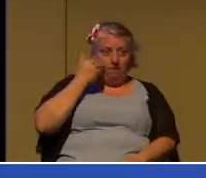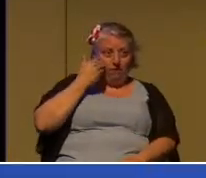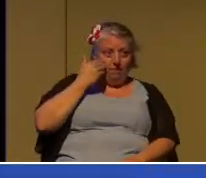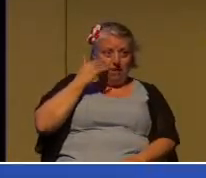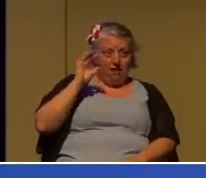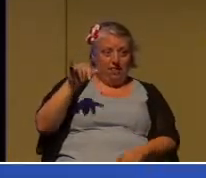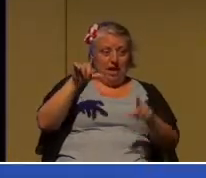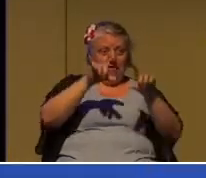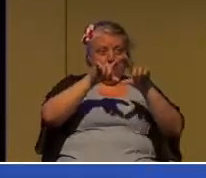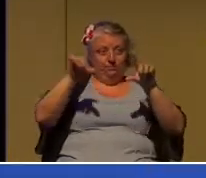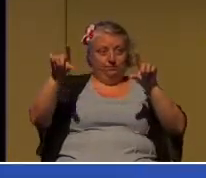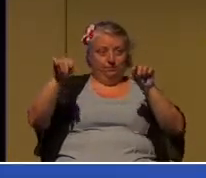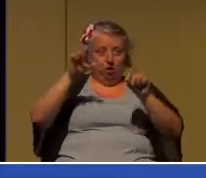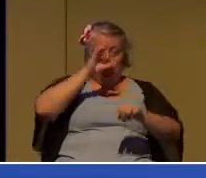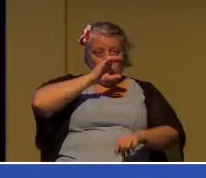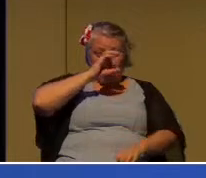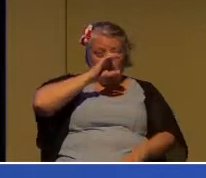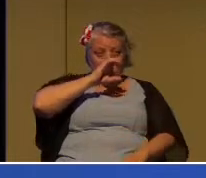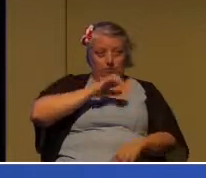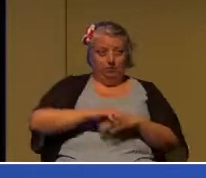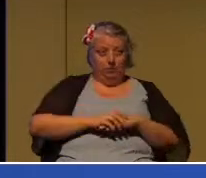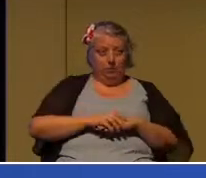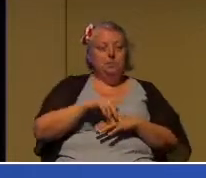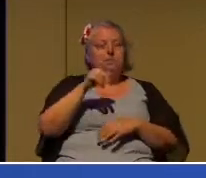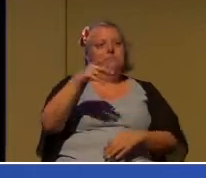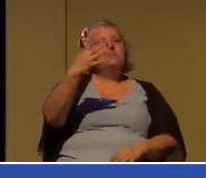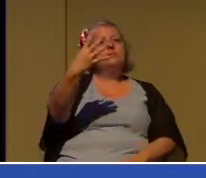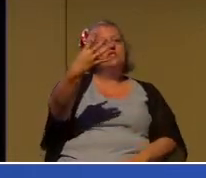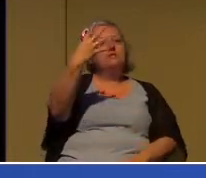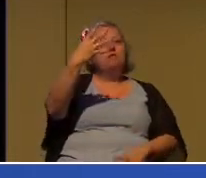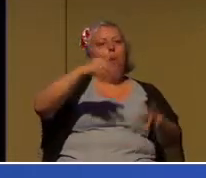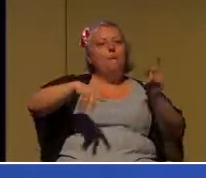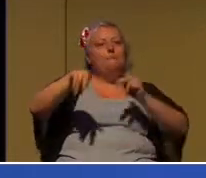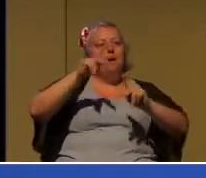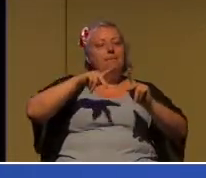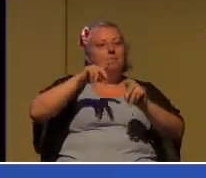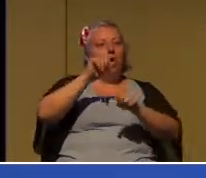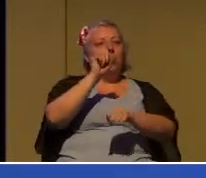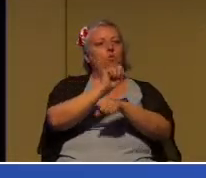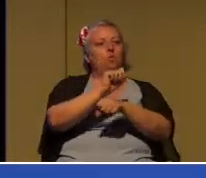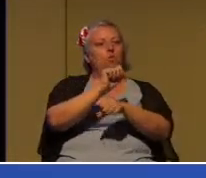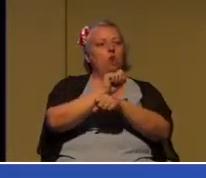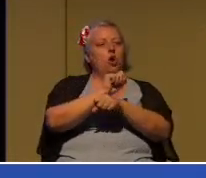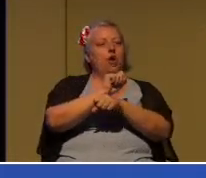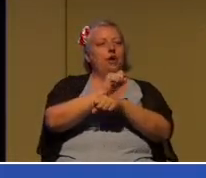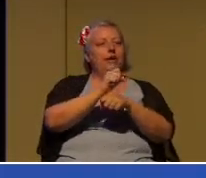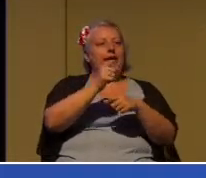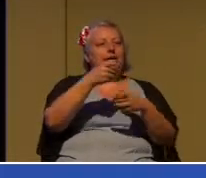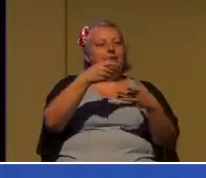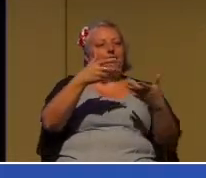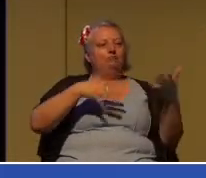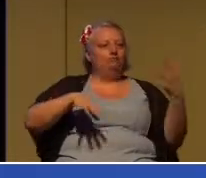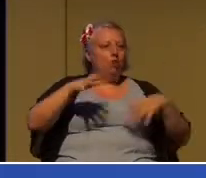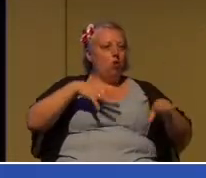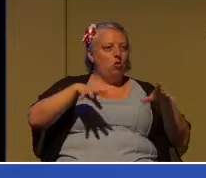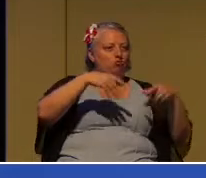Retail is the story of four people who work in a department store.